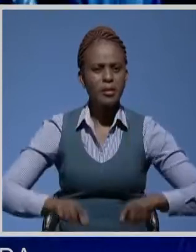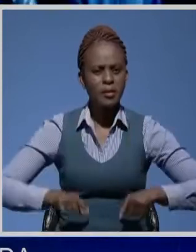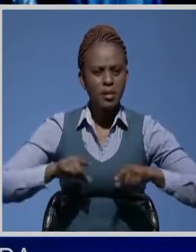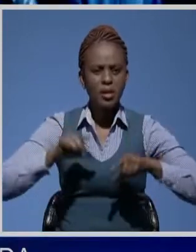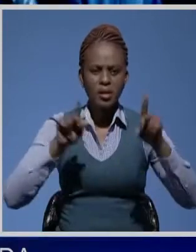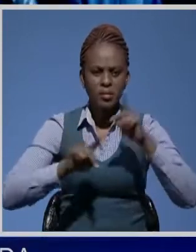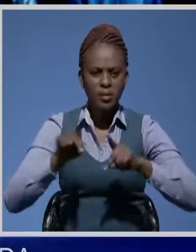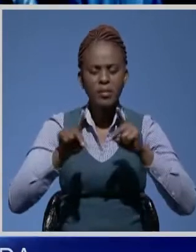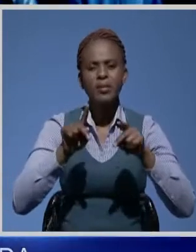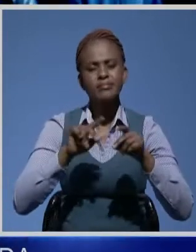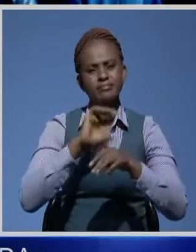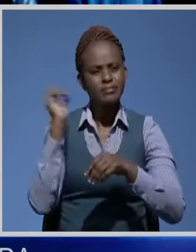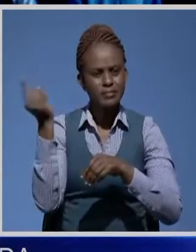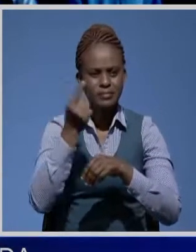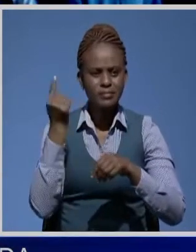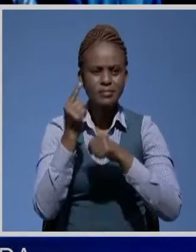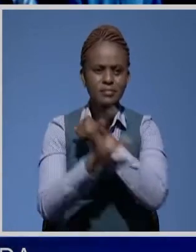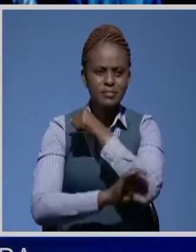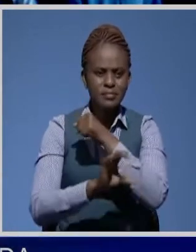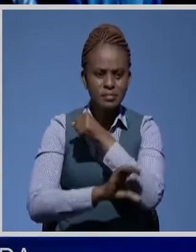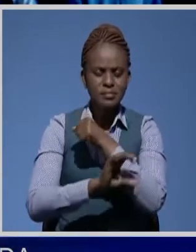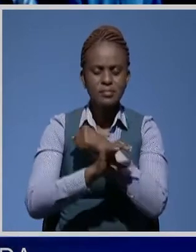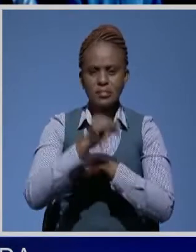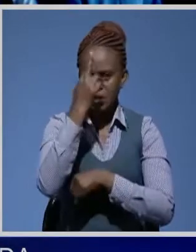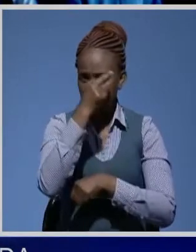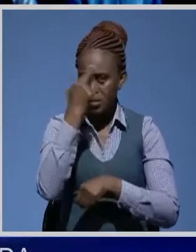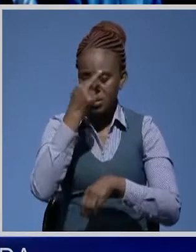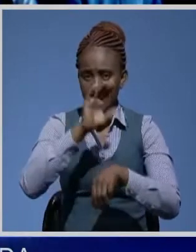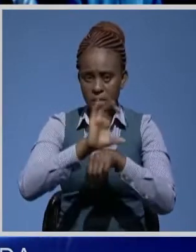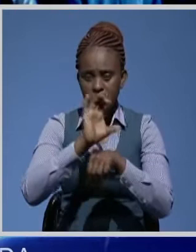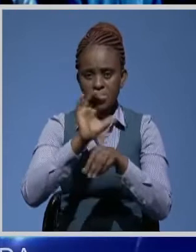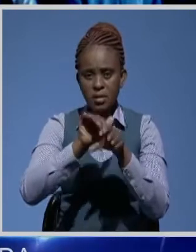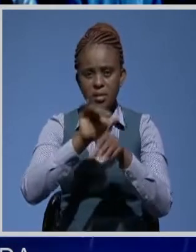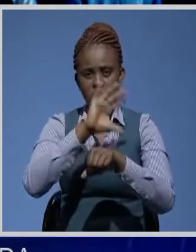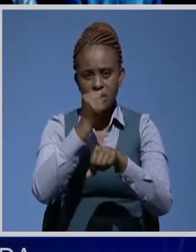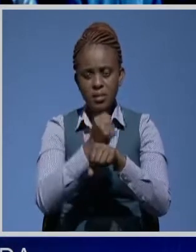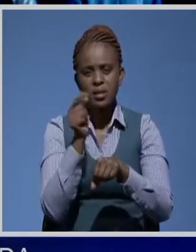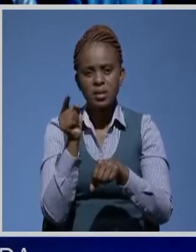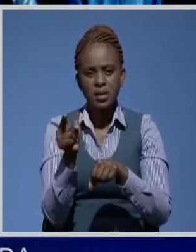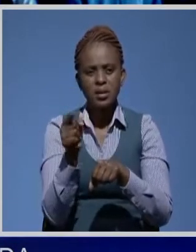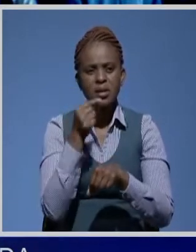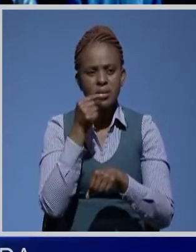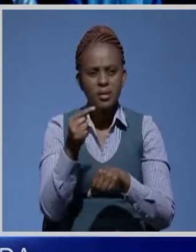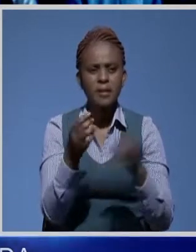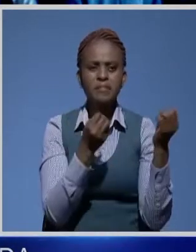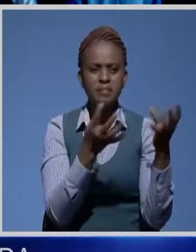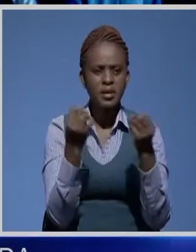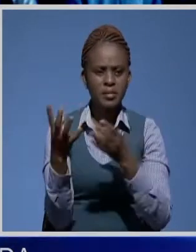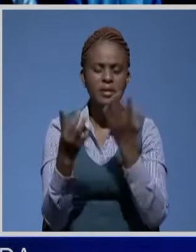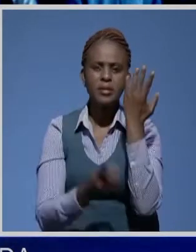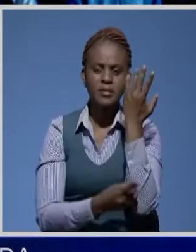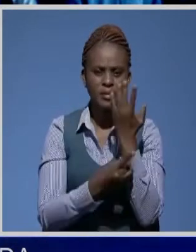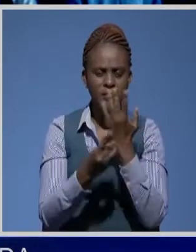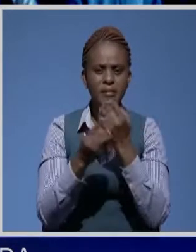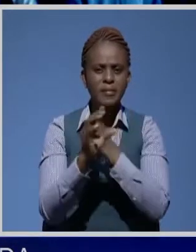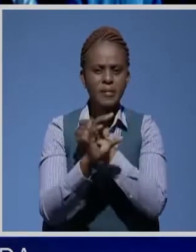across the country. St. Paul's Chongwe Parish Assistant Priest Lanchod Maluma says many development projects him